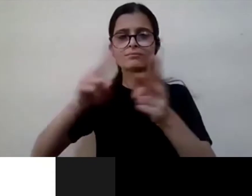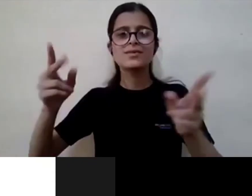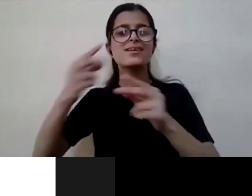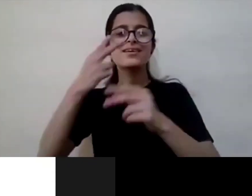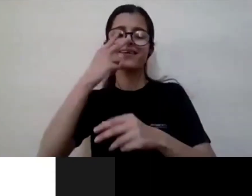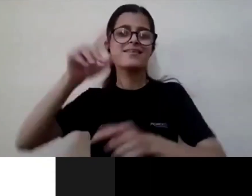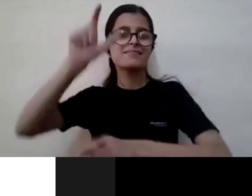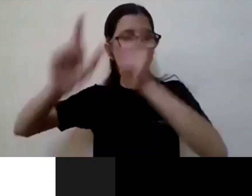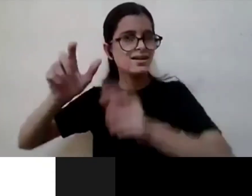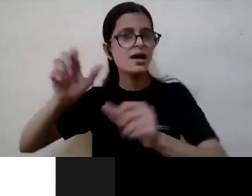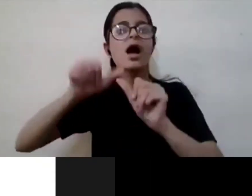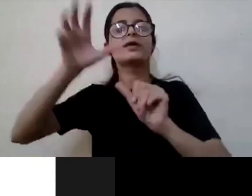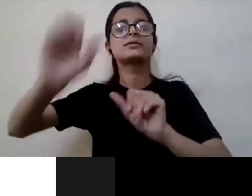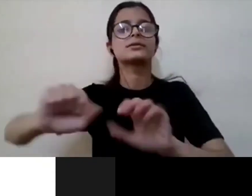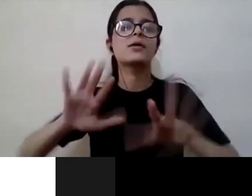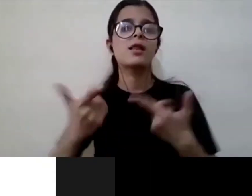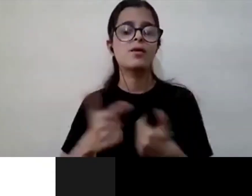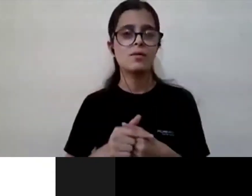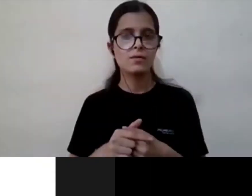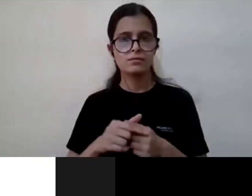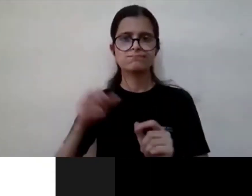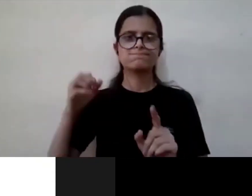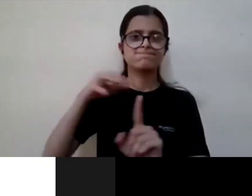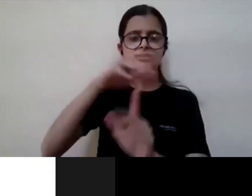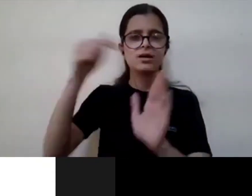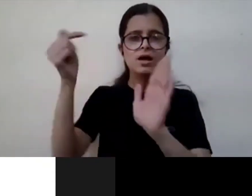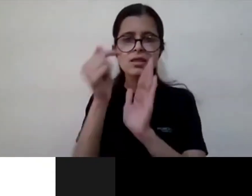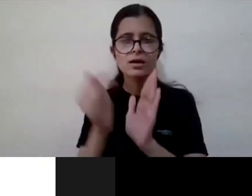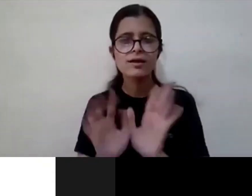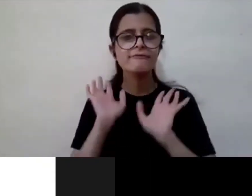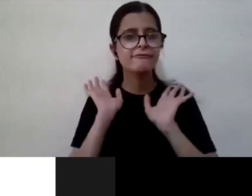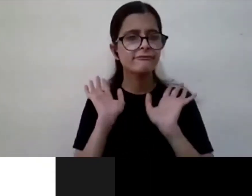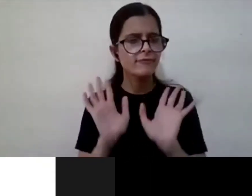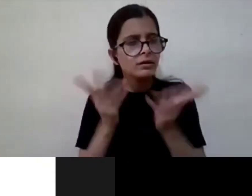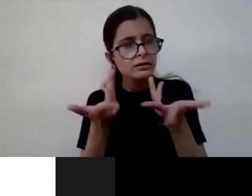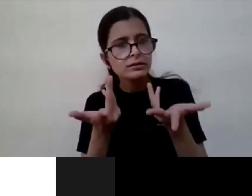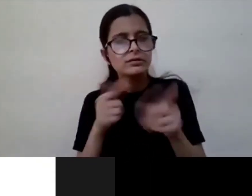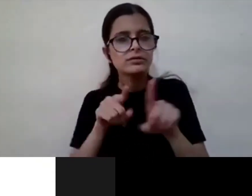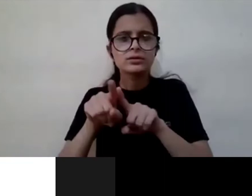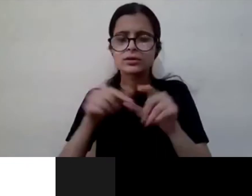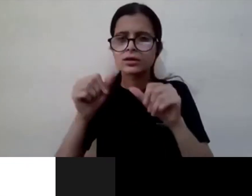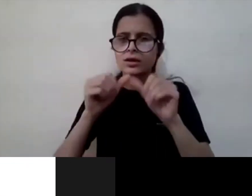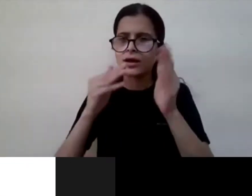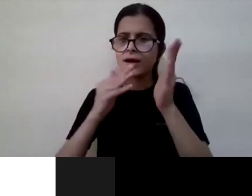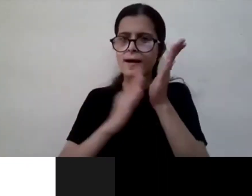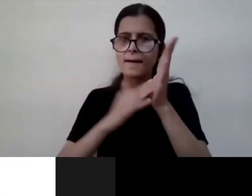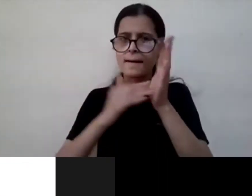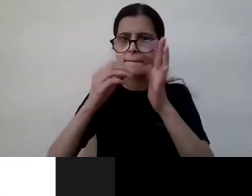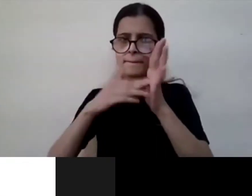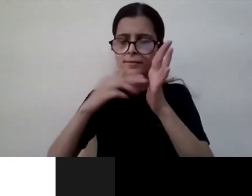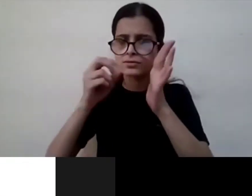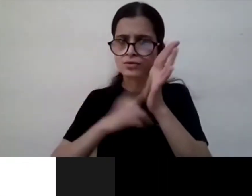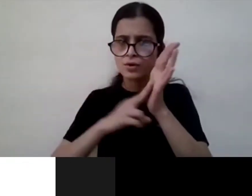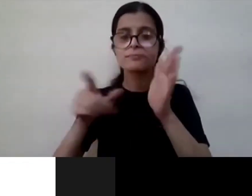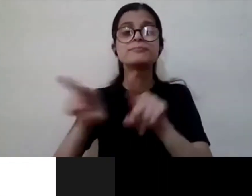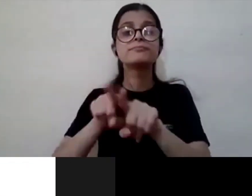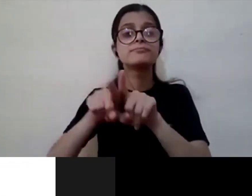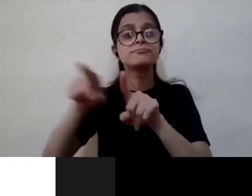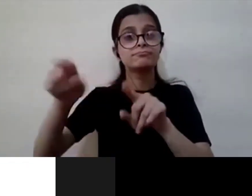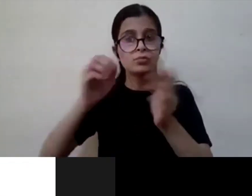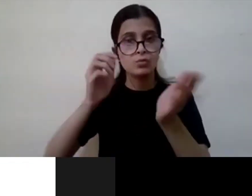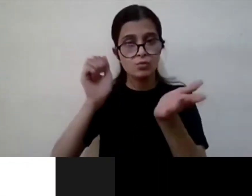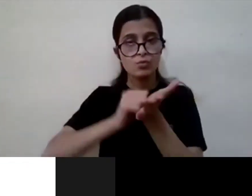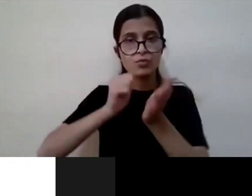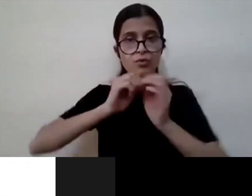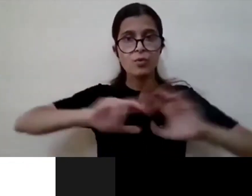the the side effect of that was that in the amazon when it launched kindle in india that also was